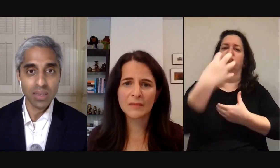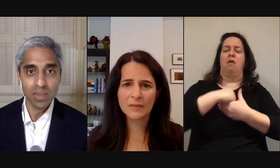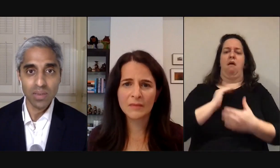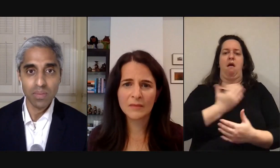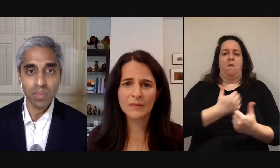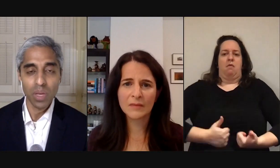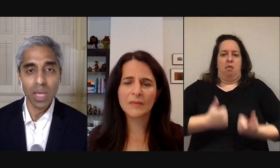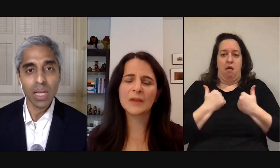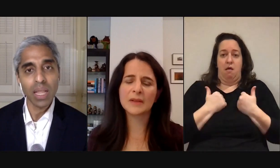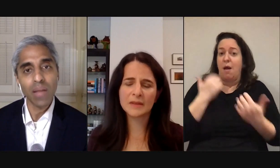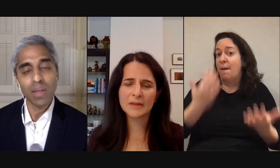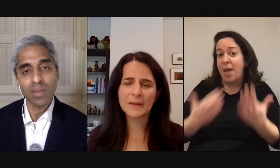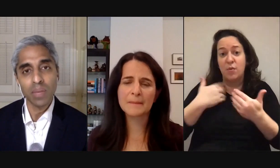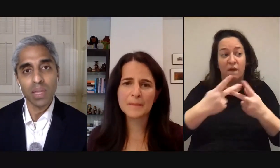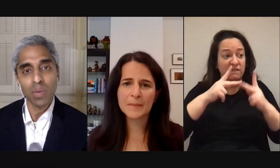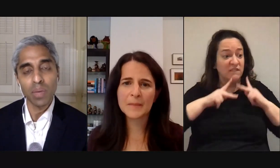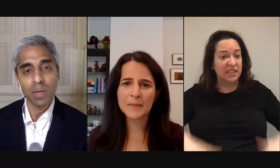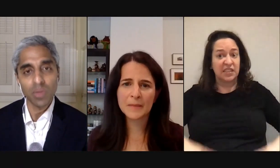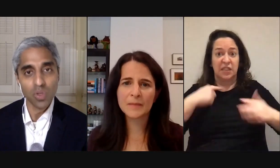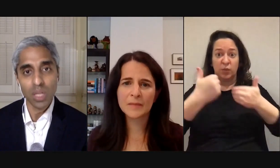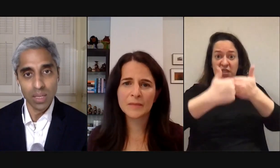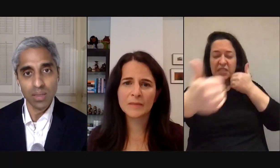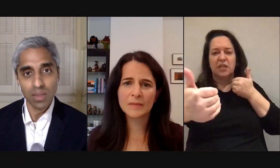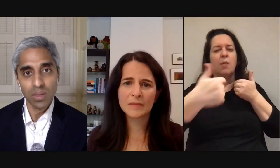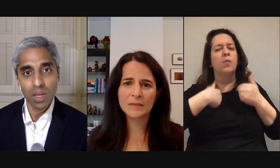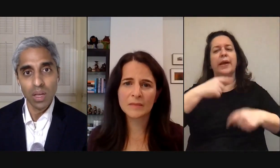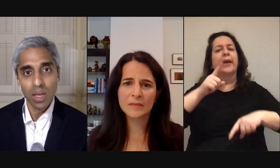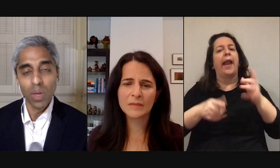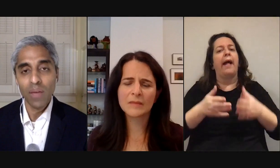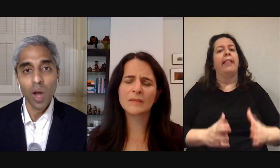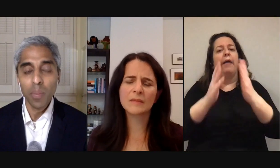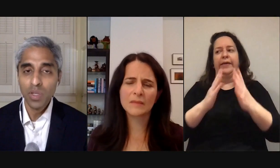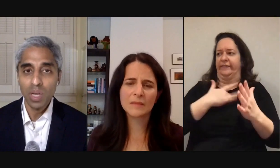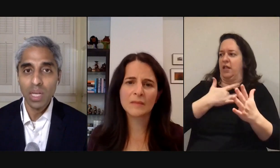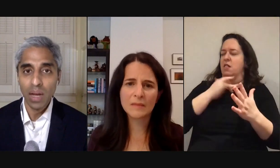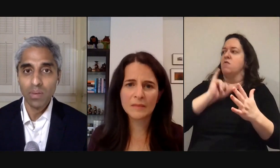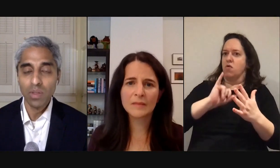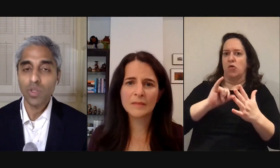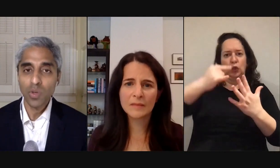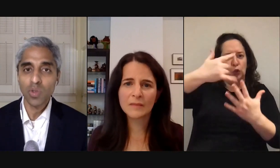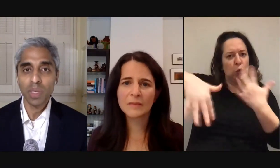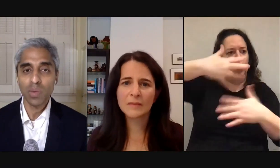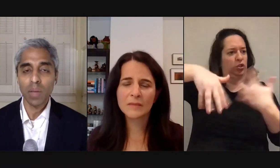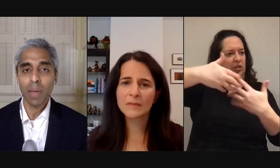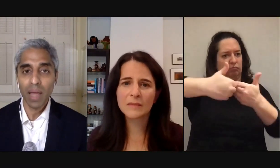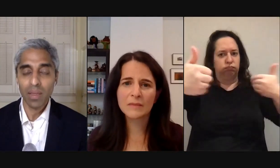we may be physically distance but we can't allow that to mean that we become socially distanced and we have an opportunity now to